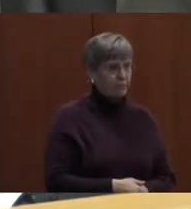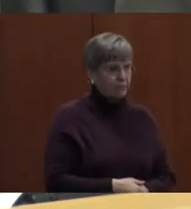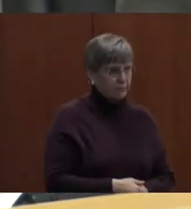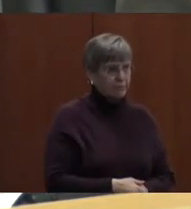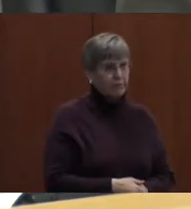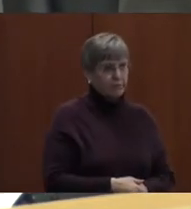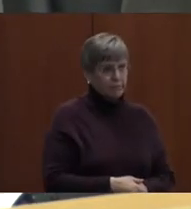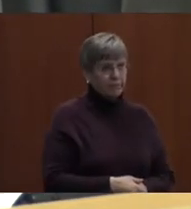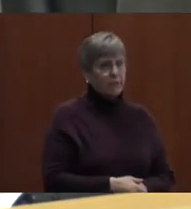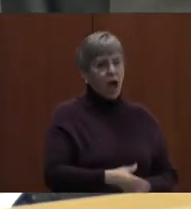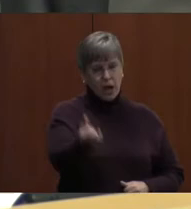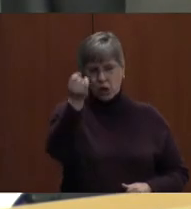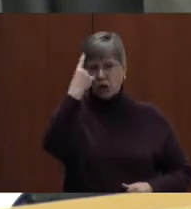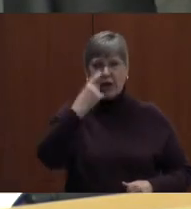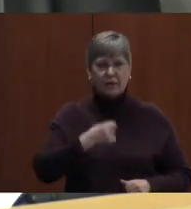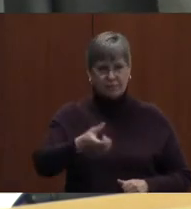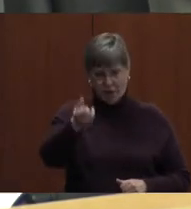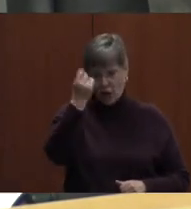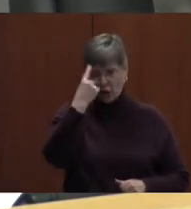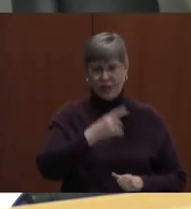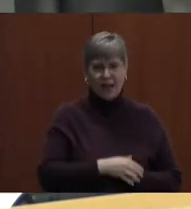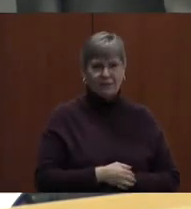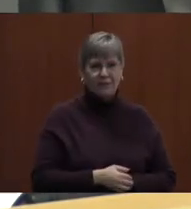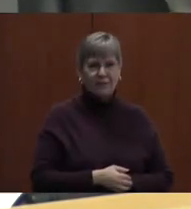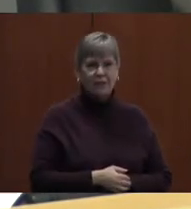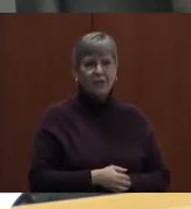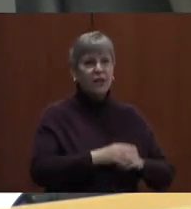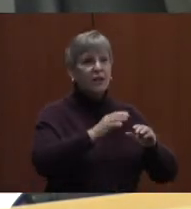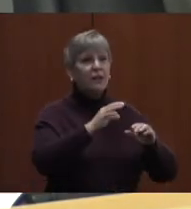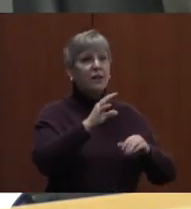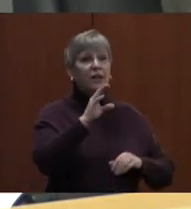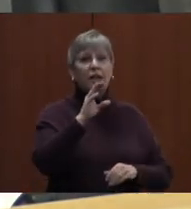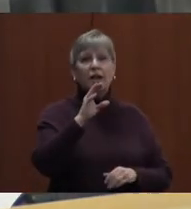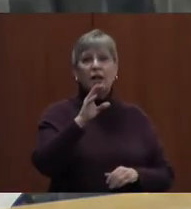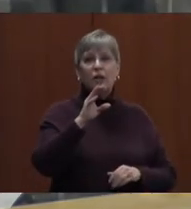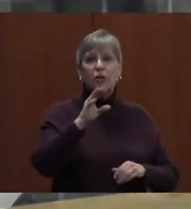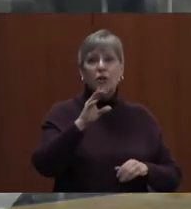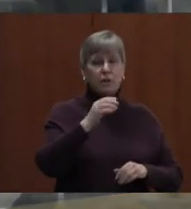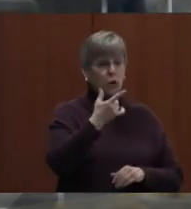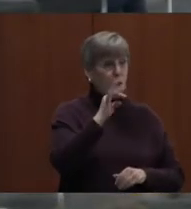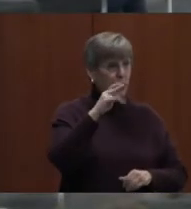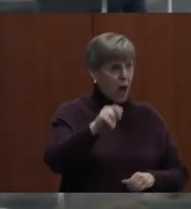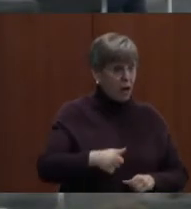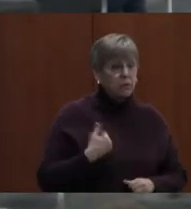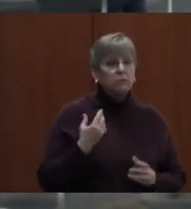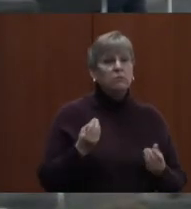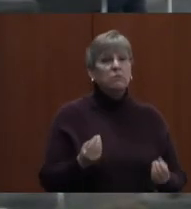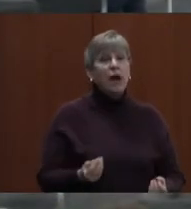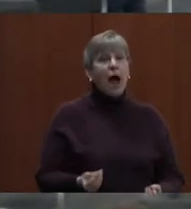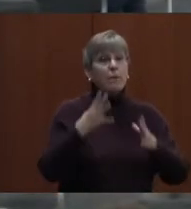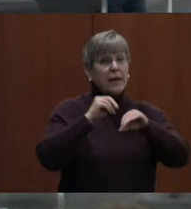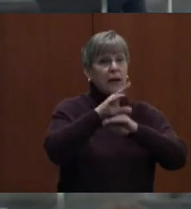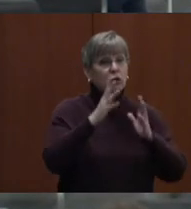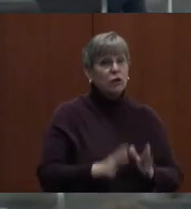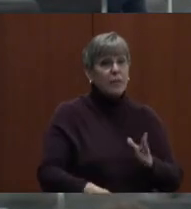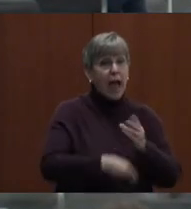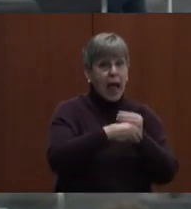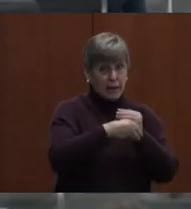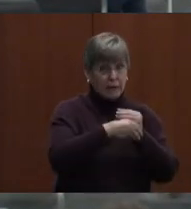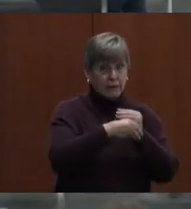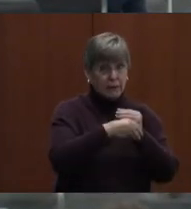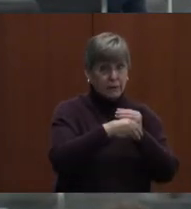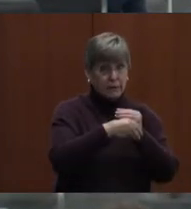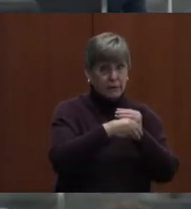you know, at the harm of anybody. Just to clarify, how many more counselors do you believe should be added to address the concerns